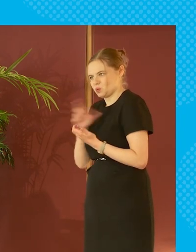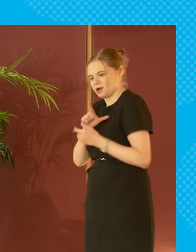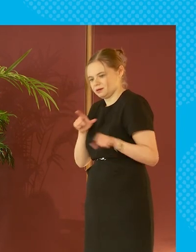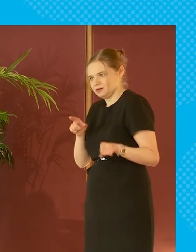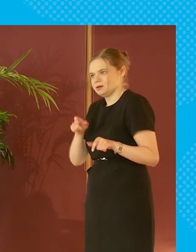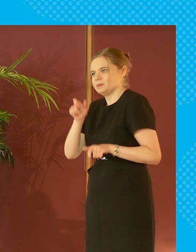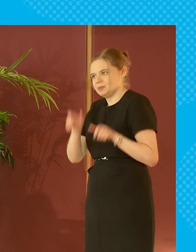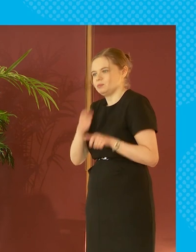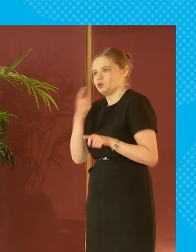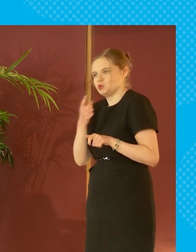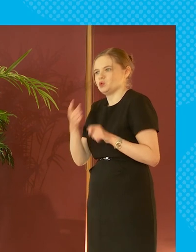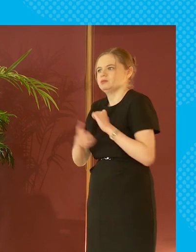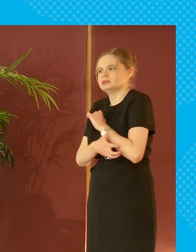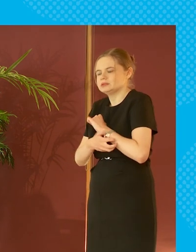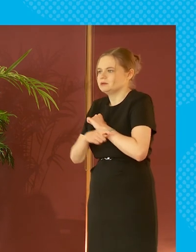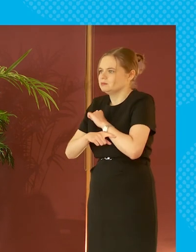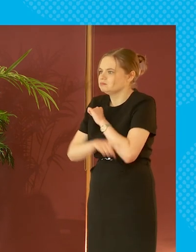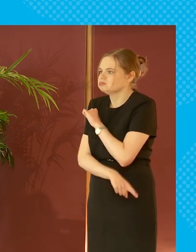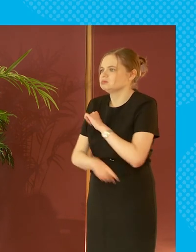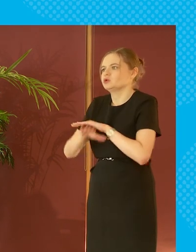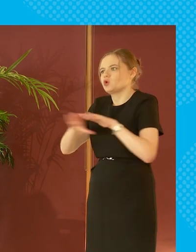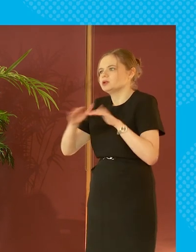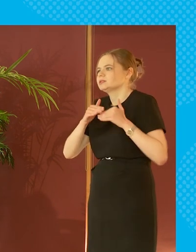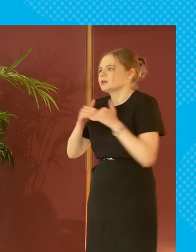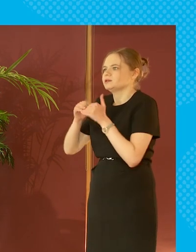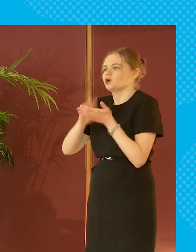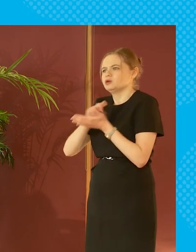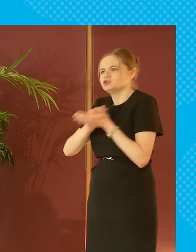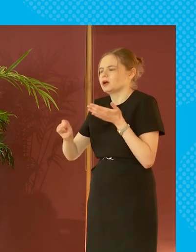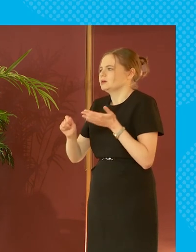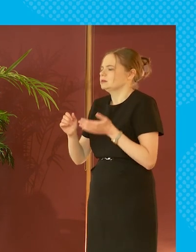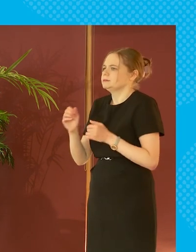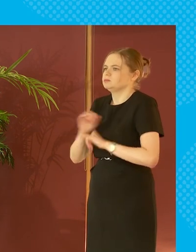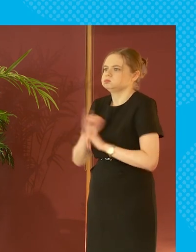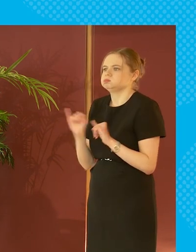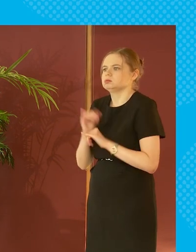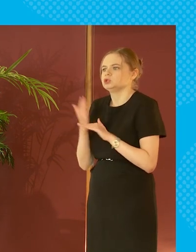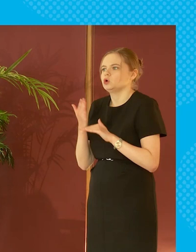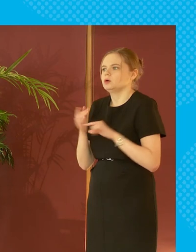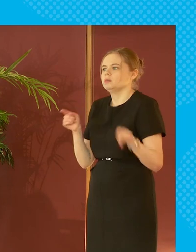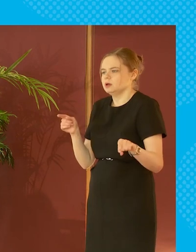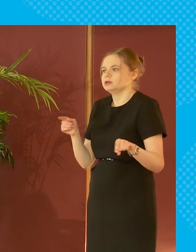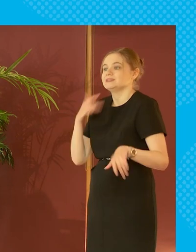off the sweat of people on these non-standard contracts with poor working conditions that we talked about earlier so we can't